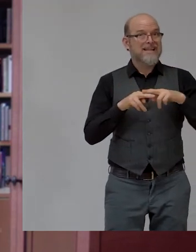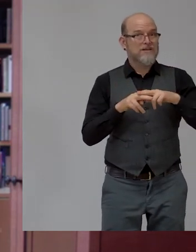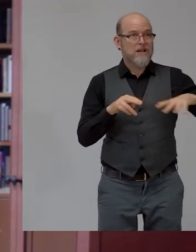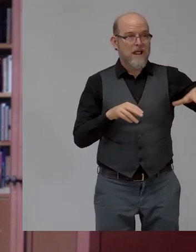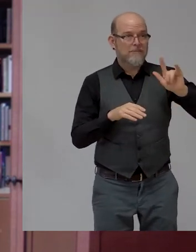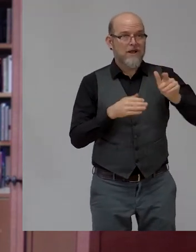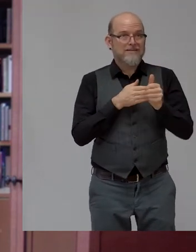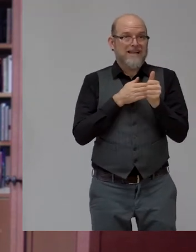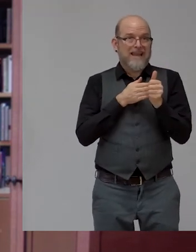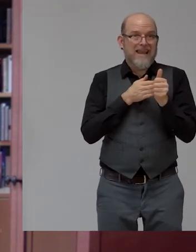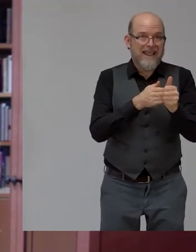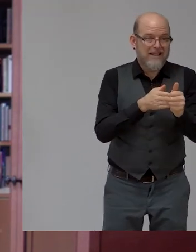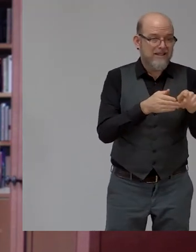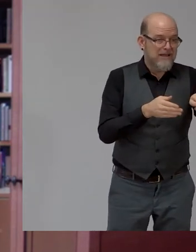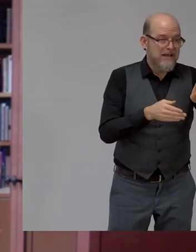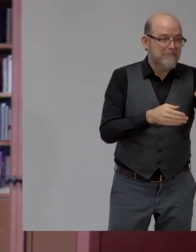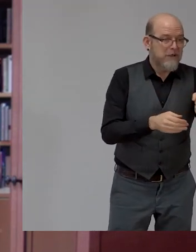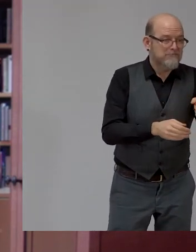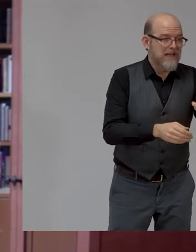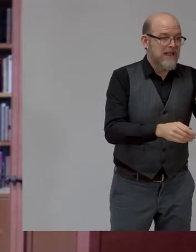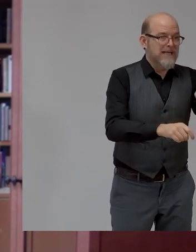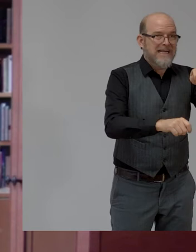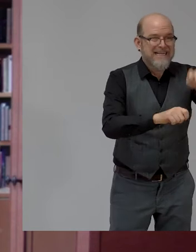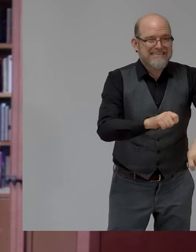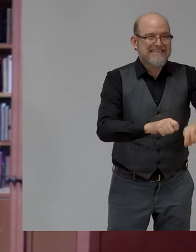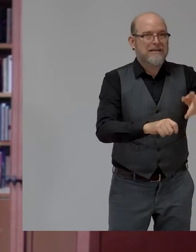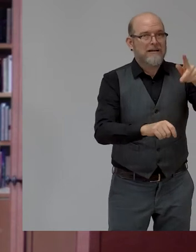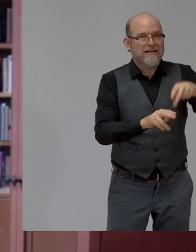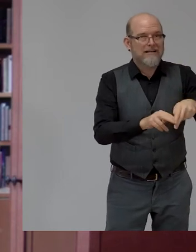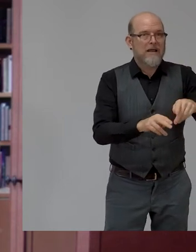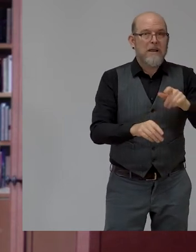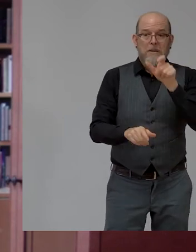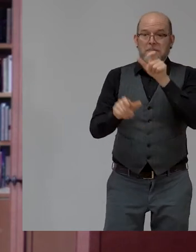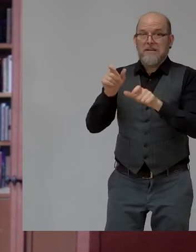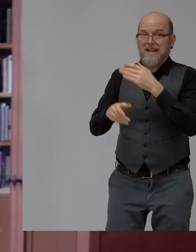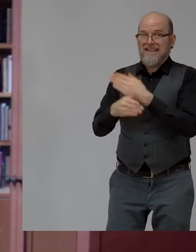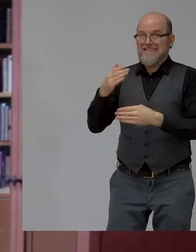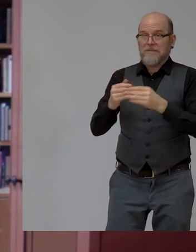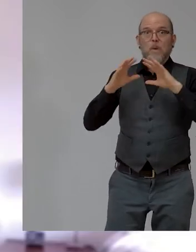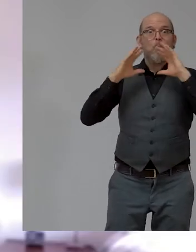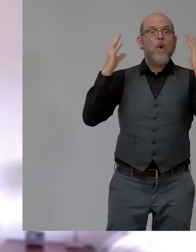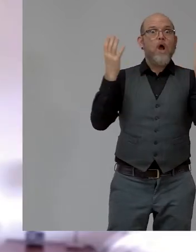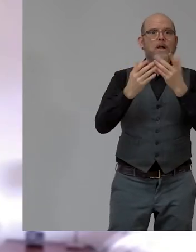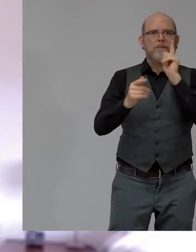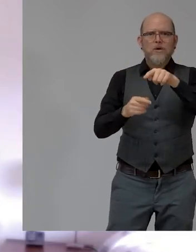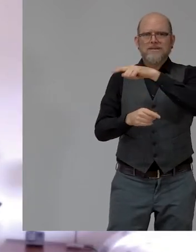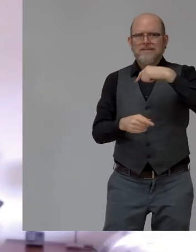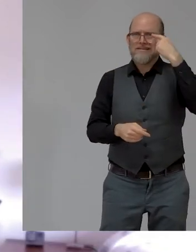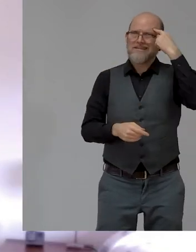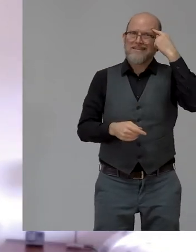fair treatment for disabled people worldwide. What is your response to that, Mr. Baswani? Is that true?